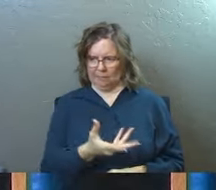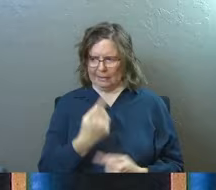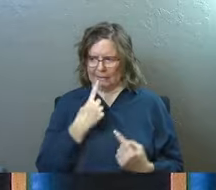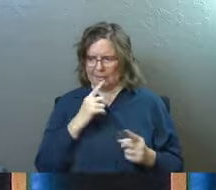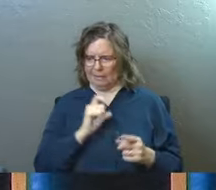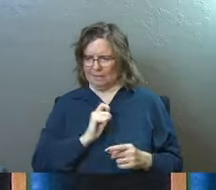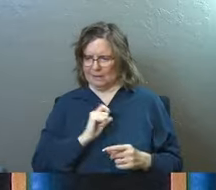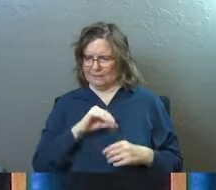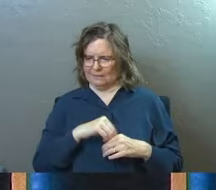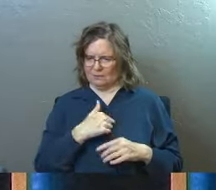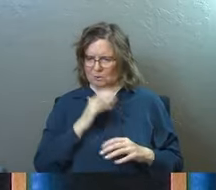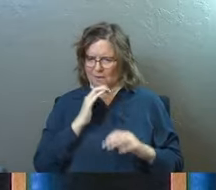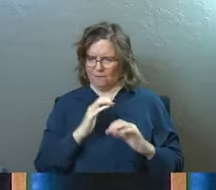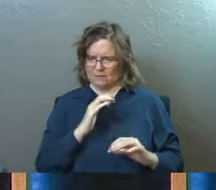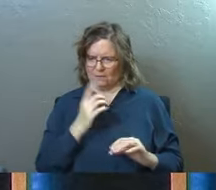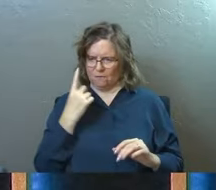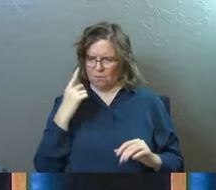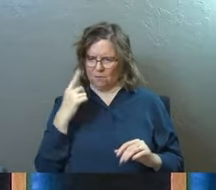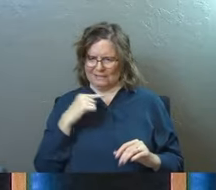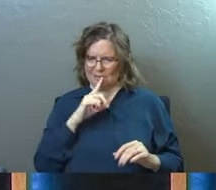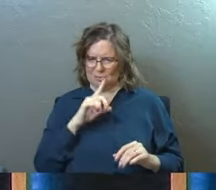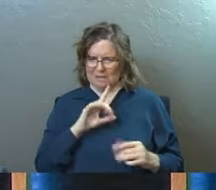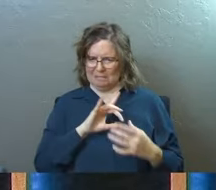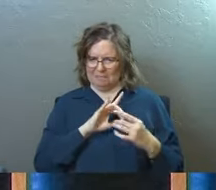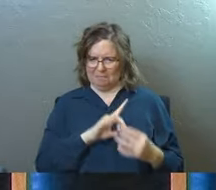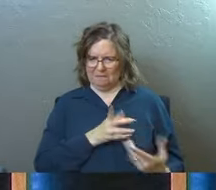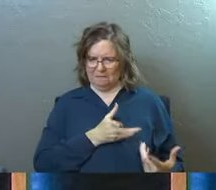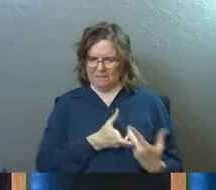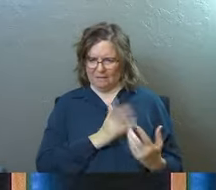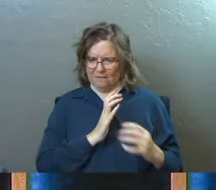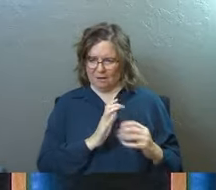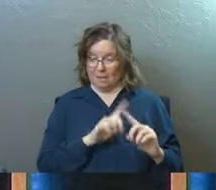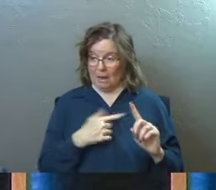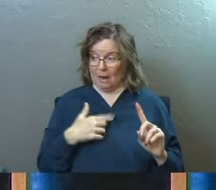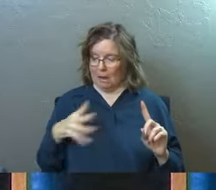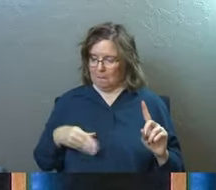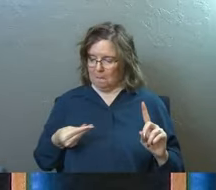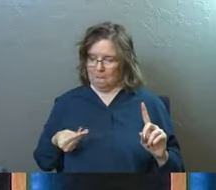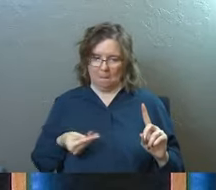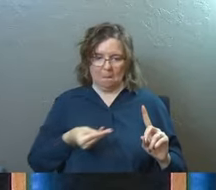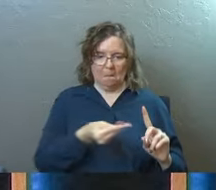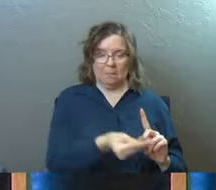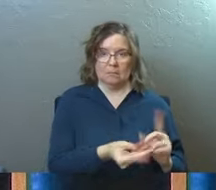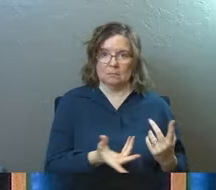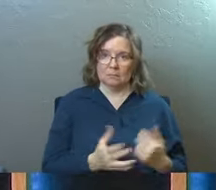accomplishment of mine into the conversation? It actually didn't really fit, but I worked it in.